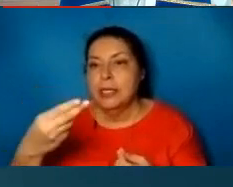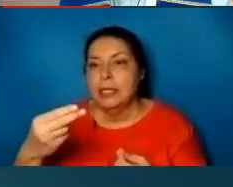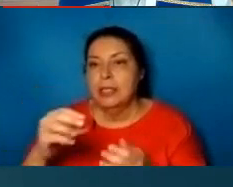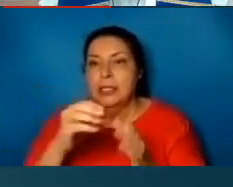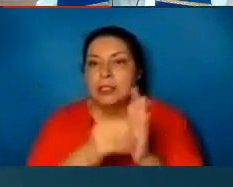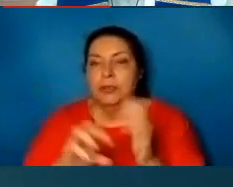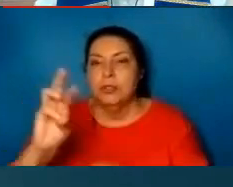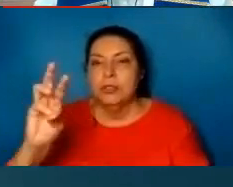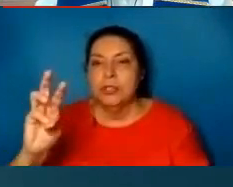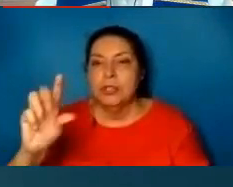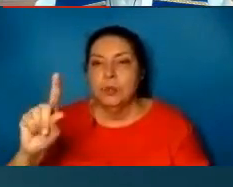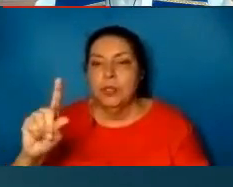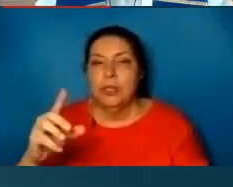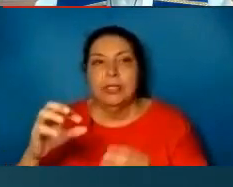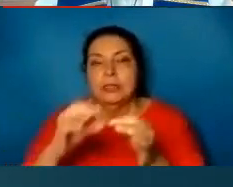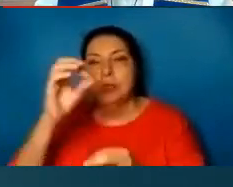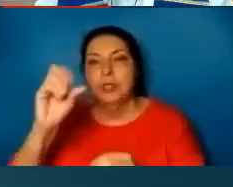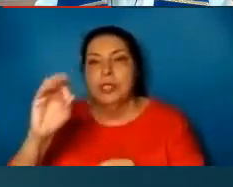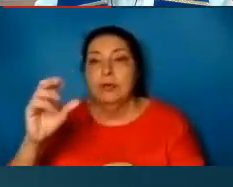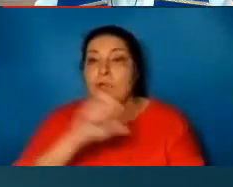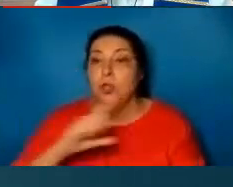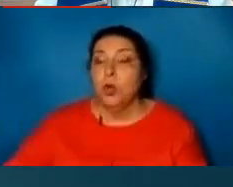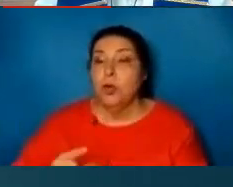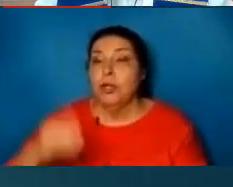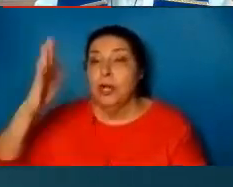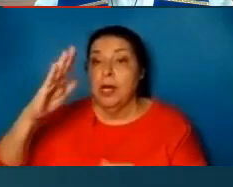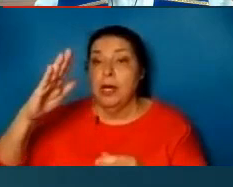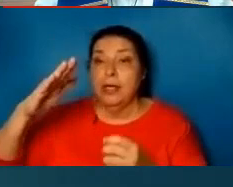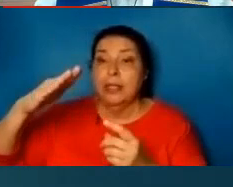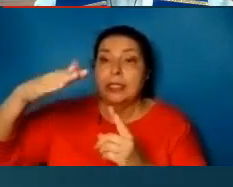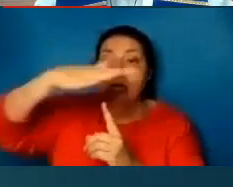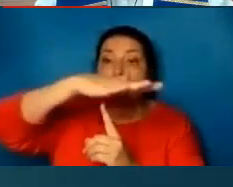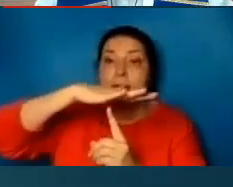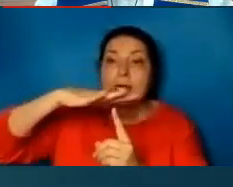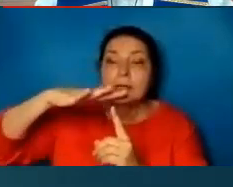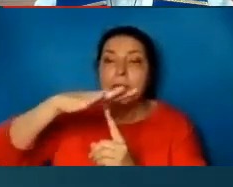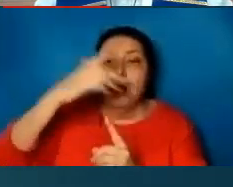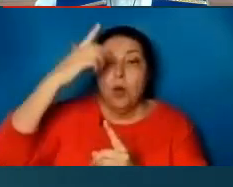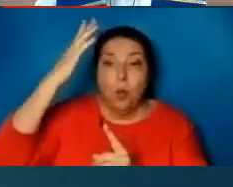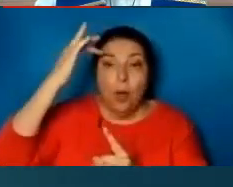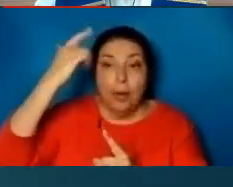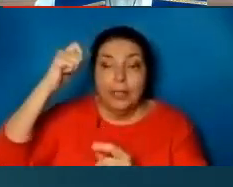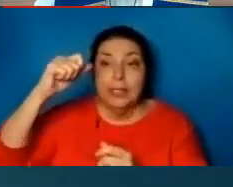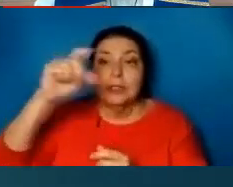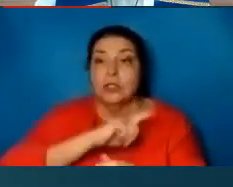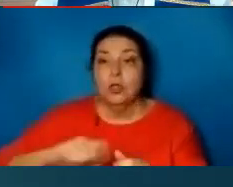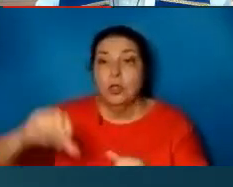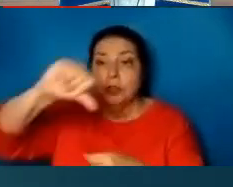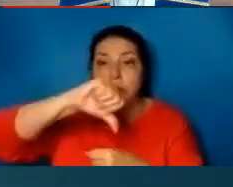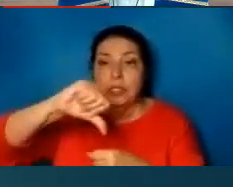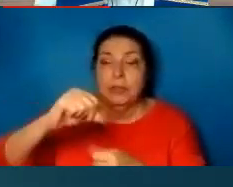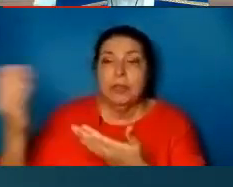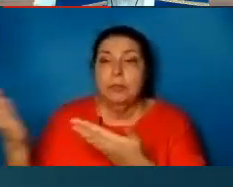The spirit of the Lord God is upon me, because the Lord has anointed me to bring good news to the poor.